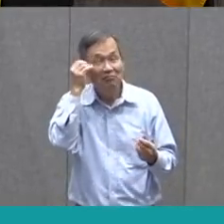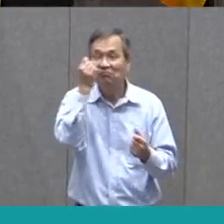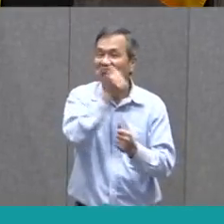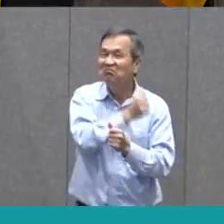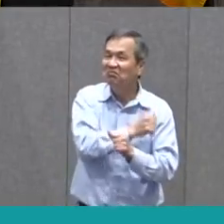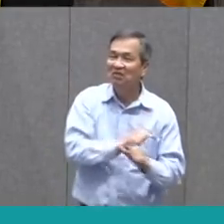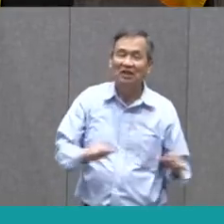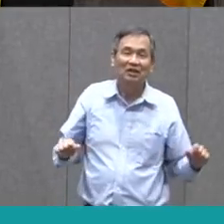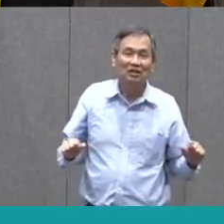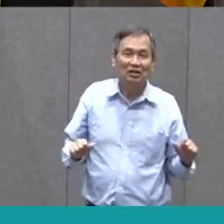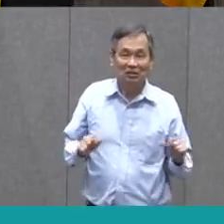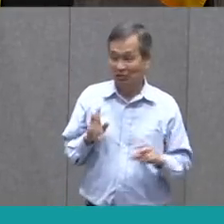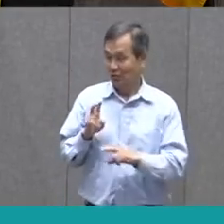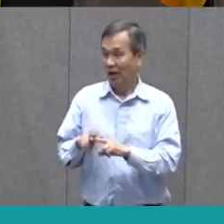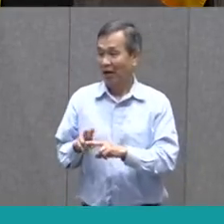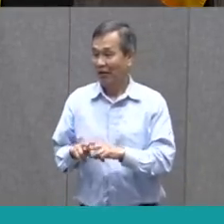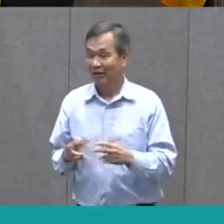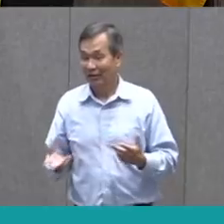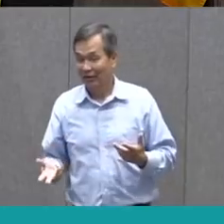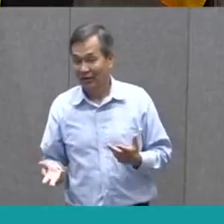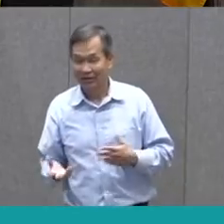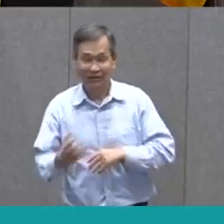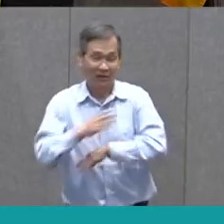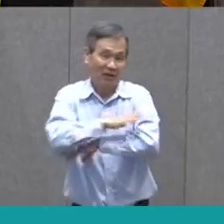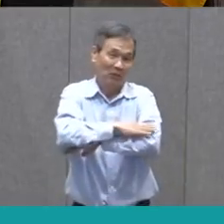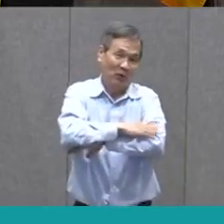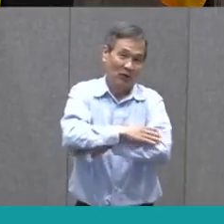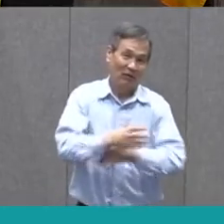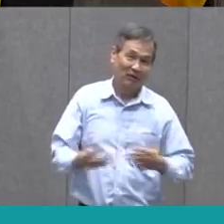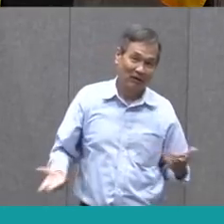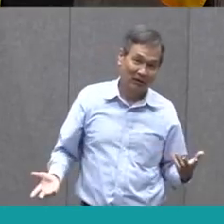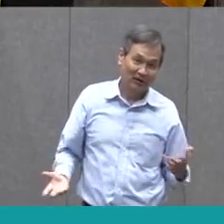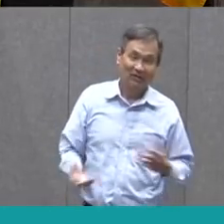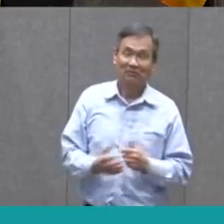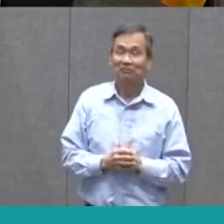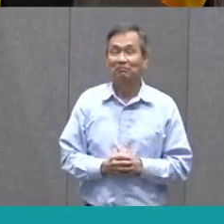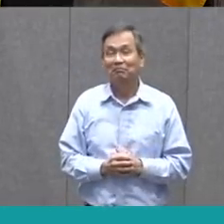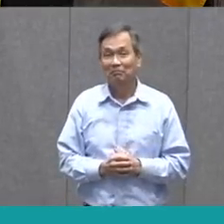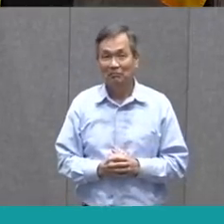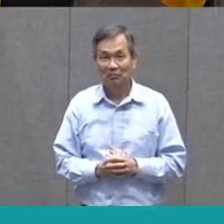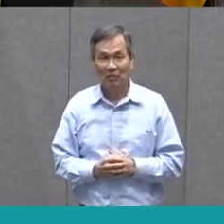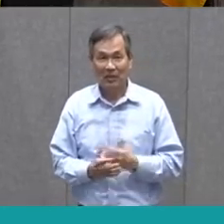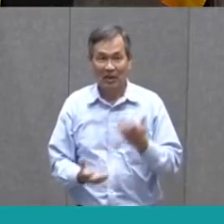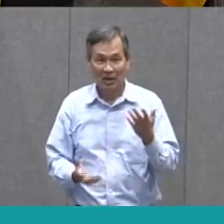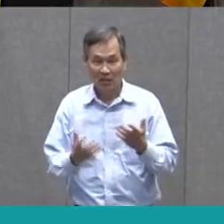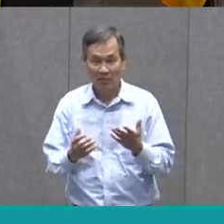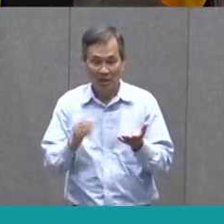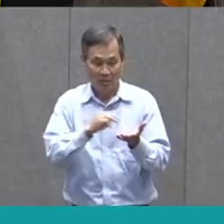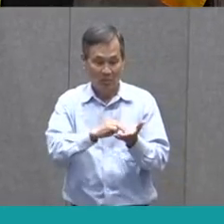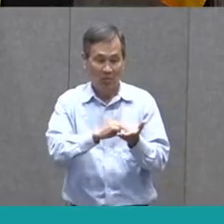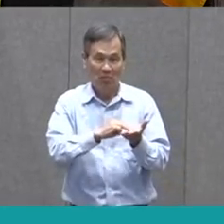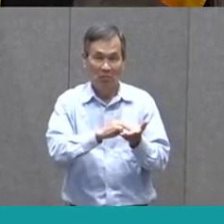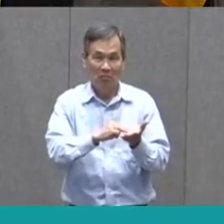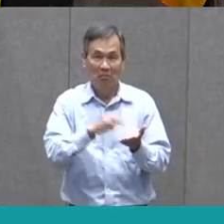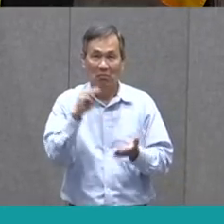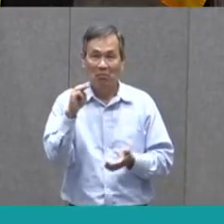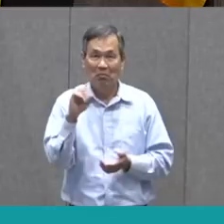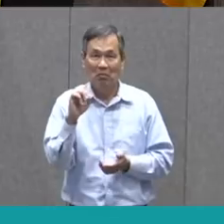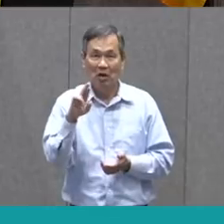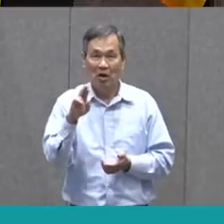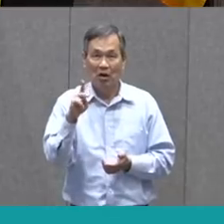Could it be a chair? Could it be a table? Hmm. Could it be the markers that we're writing with?